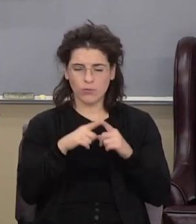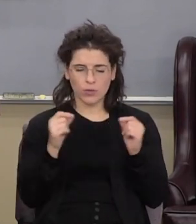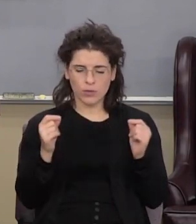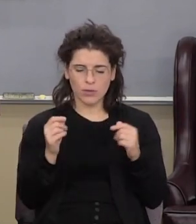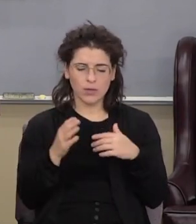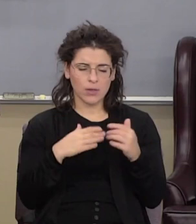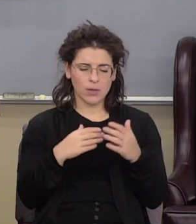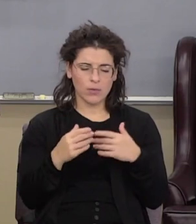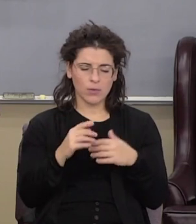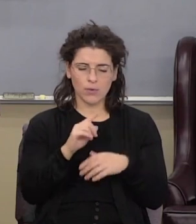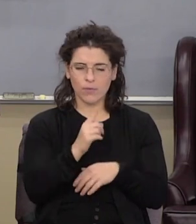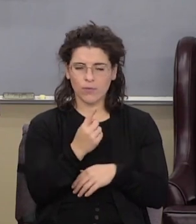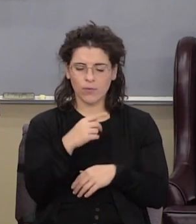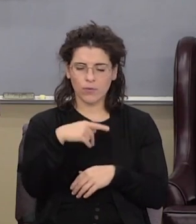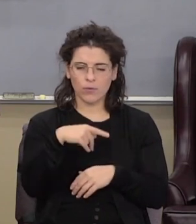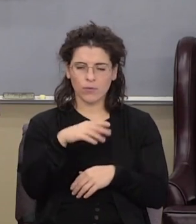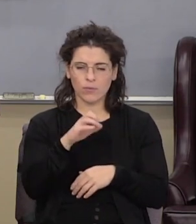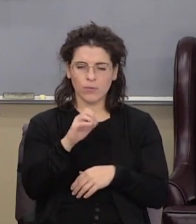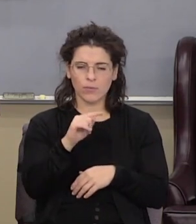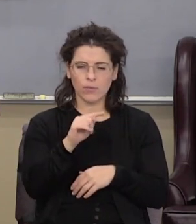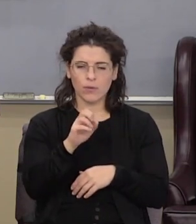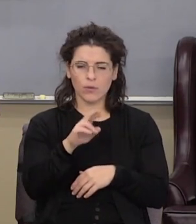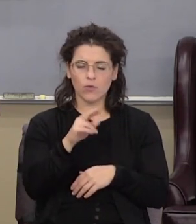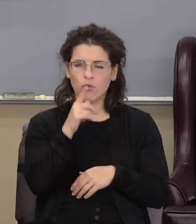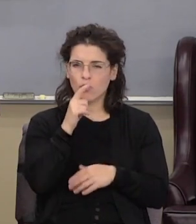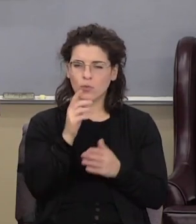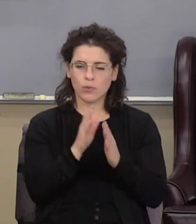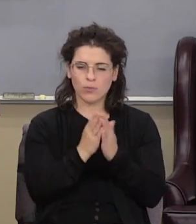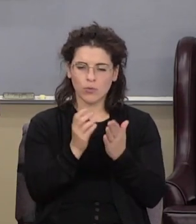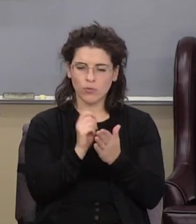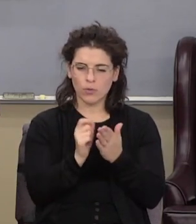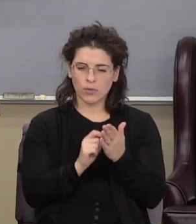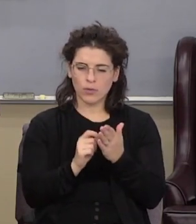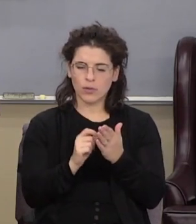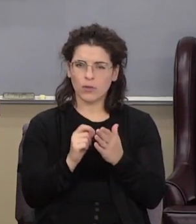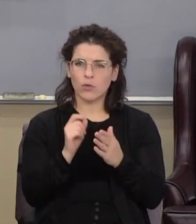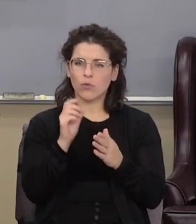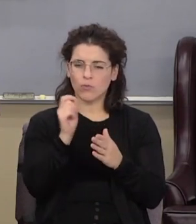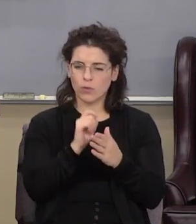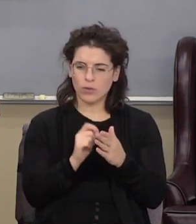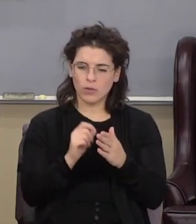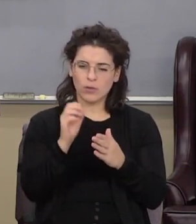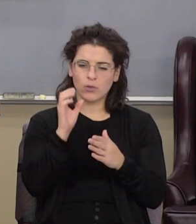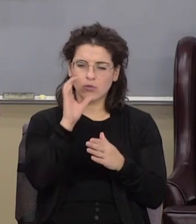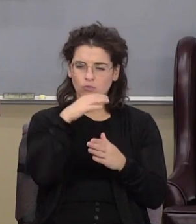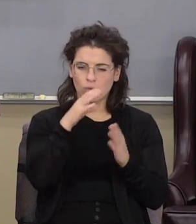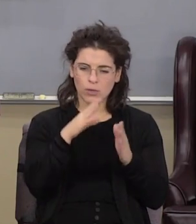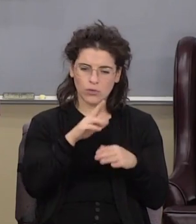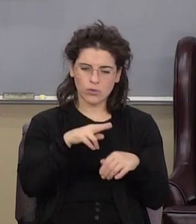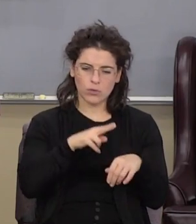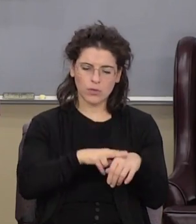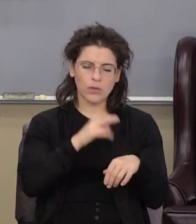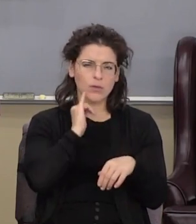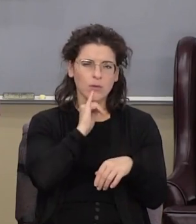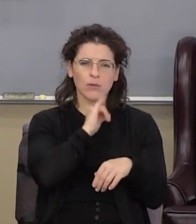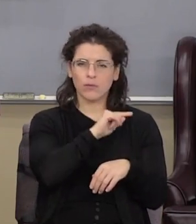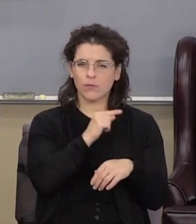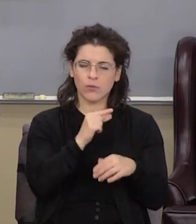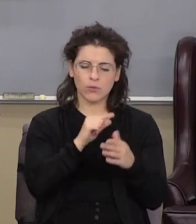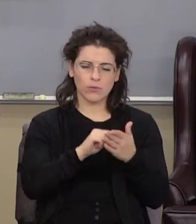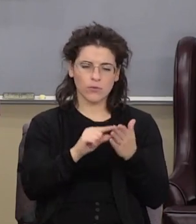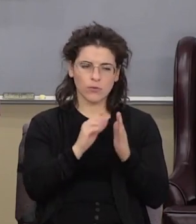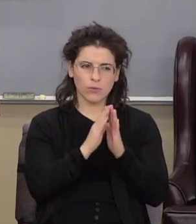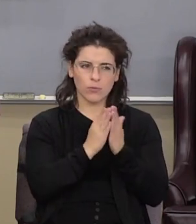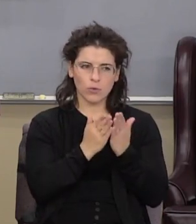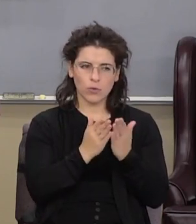anyway first Peter who's who's this book written to it's written to the strangers written to the nation Israel read the first first verse in the book